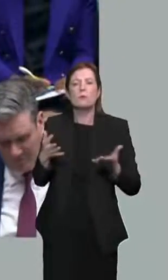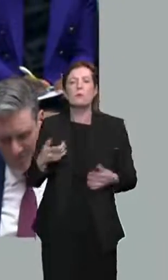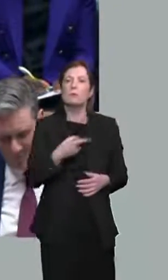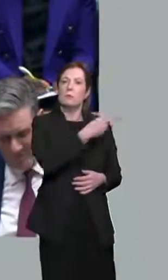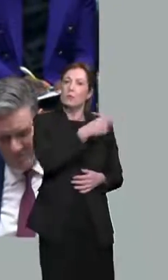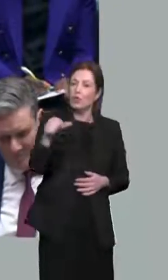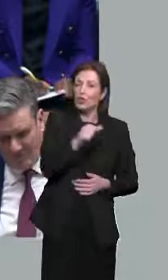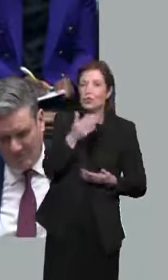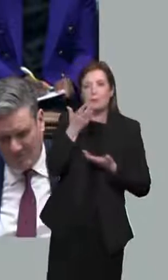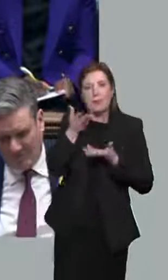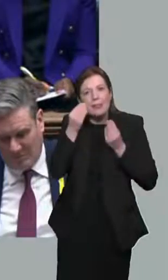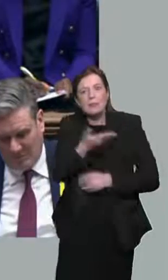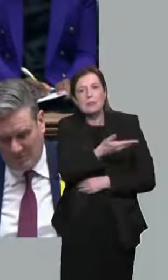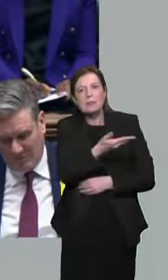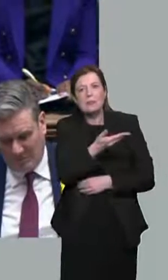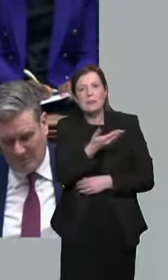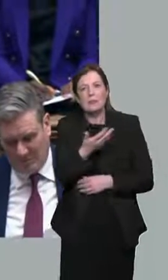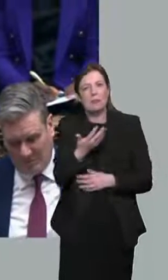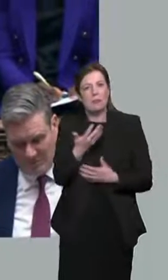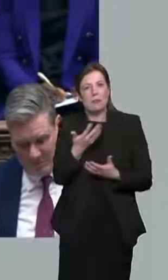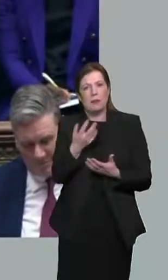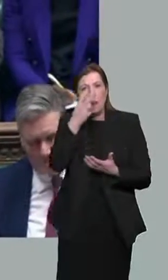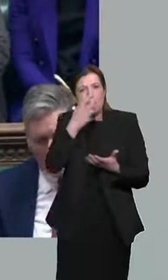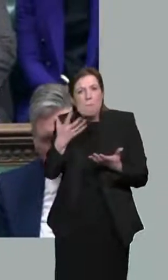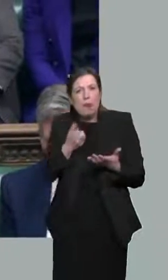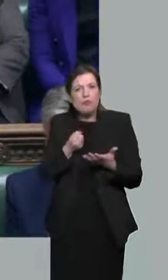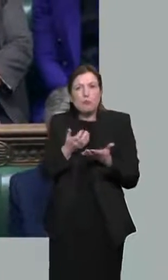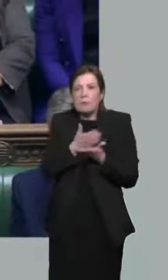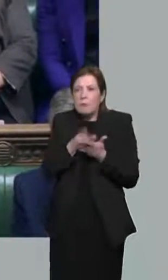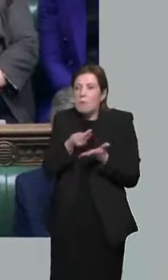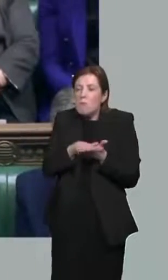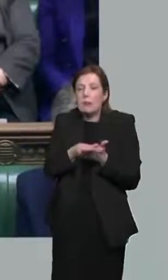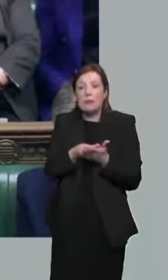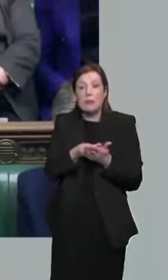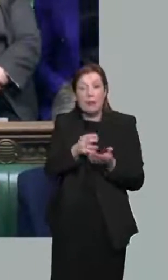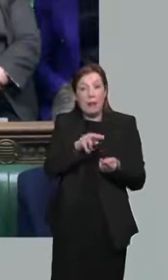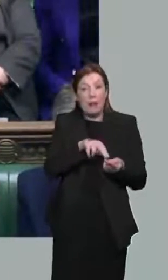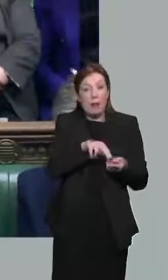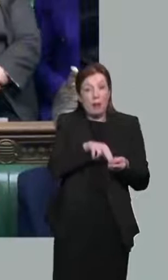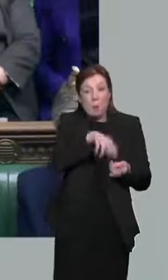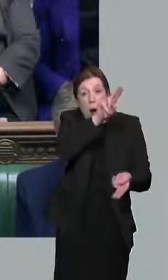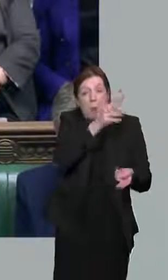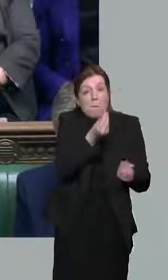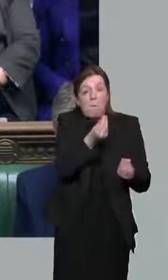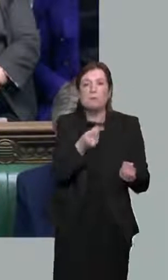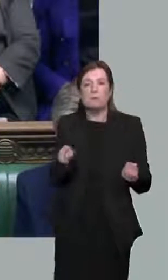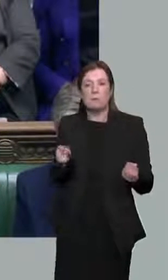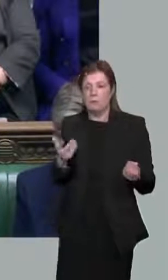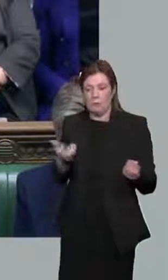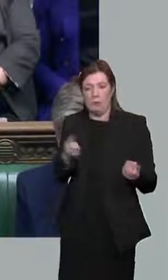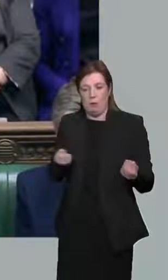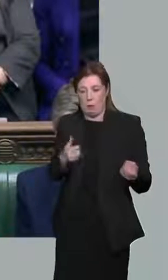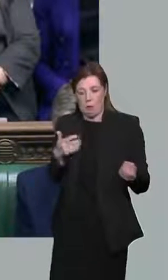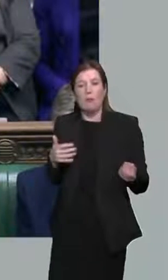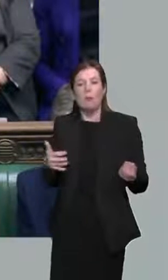know that pensions and security are not going to keep up with inflation. Pensioners and those on social